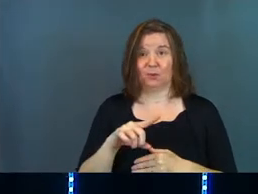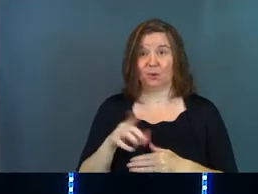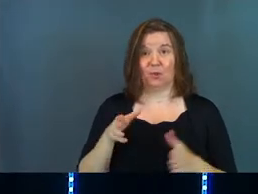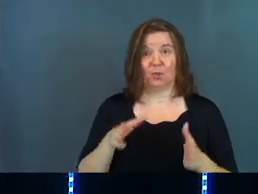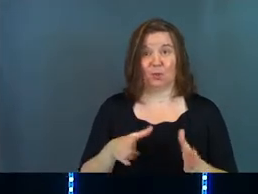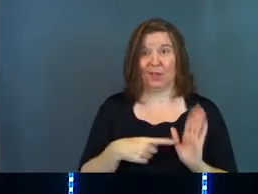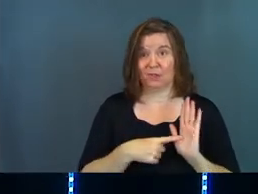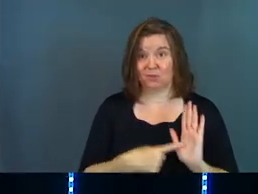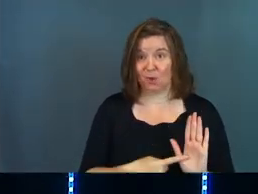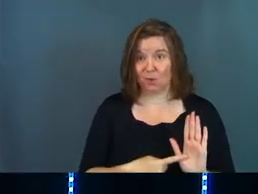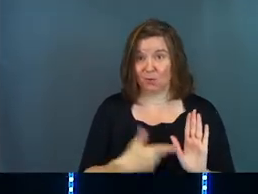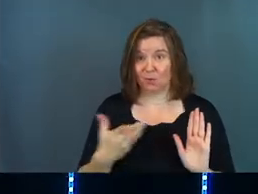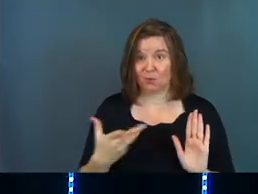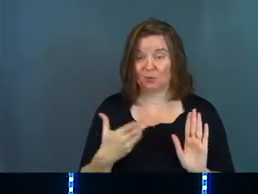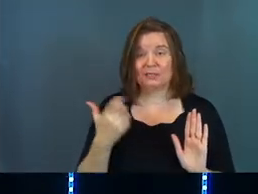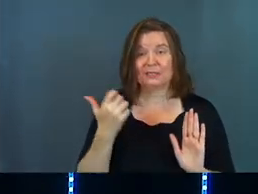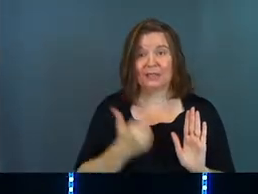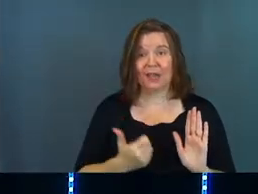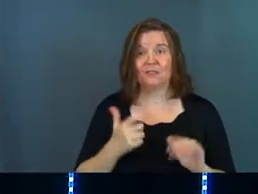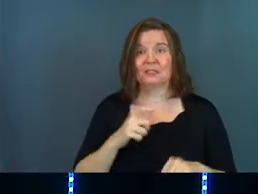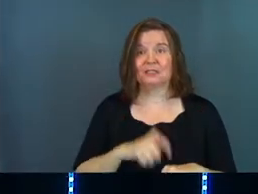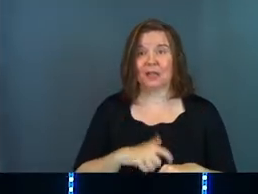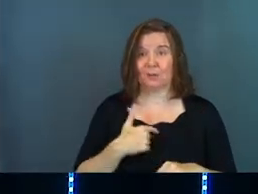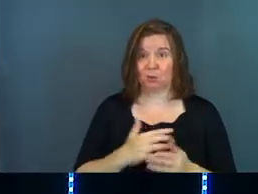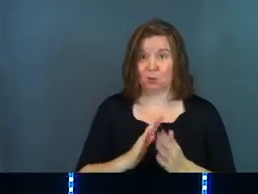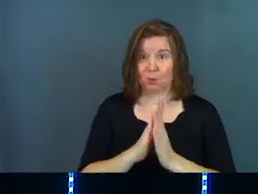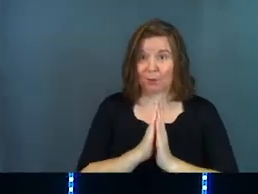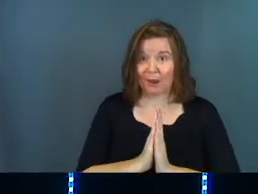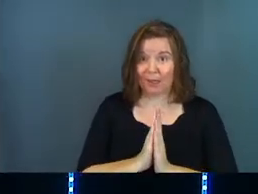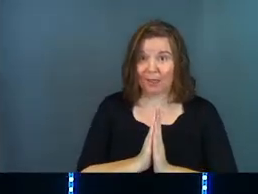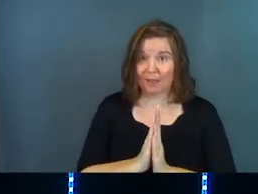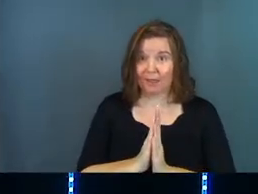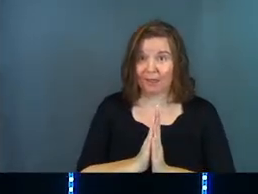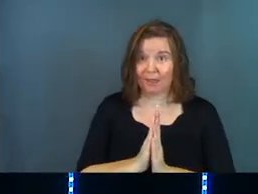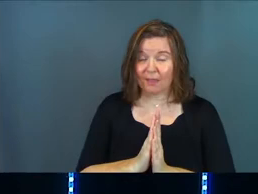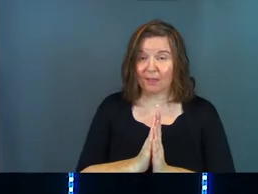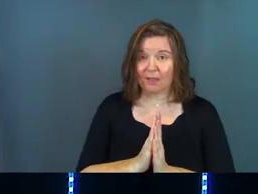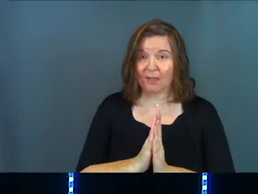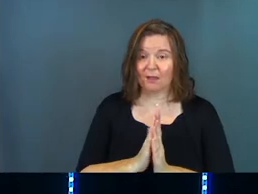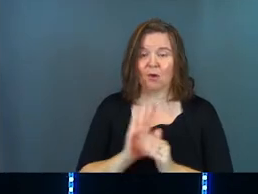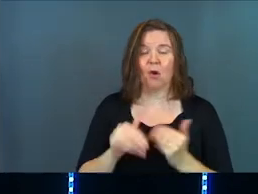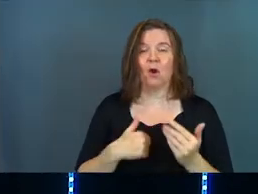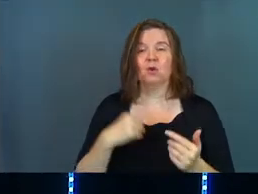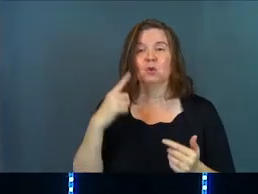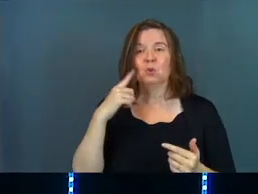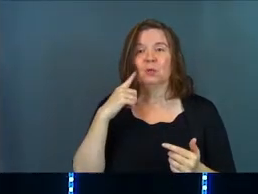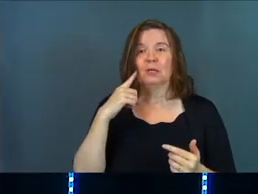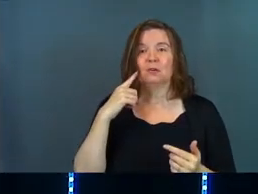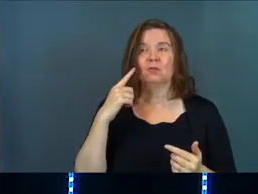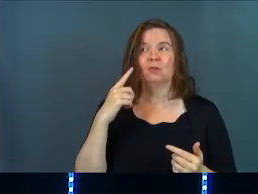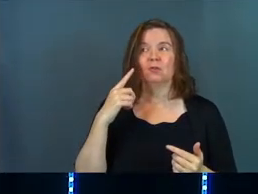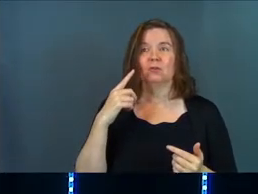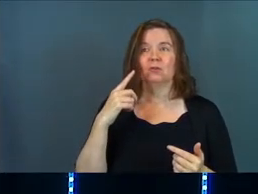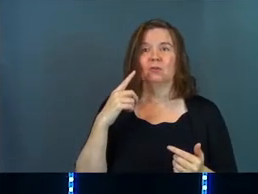the way it shows is every single time you pray, all you hear from